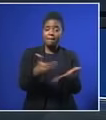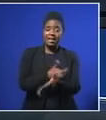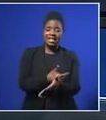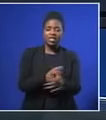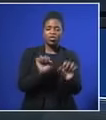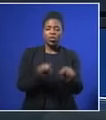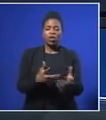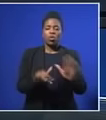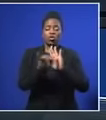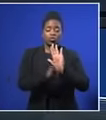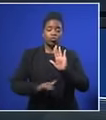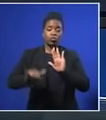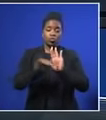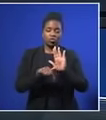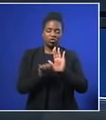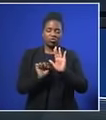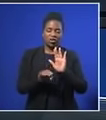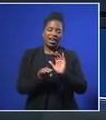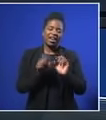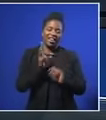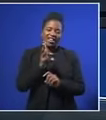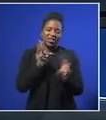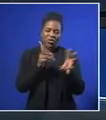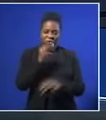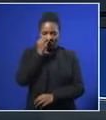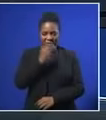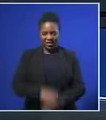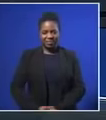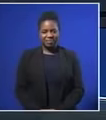you can catch up on ETV's YouTube channel. Take care. Good night.